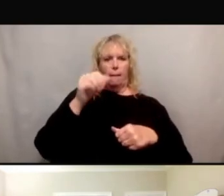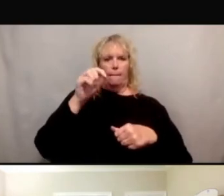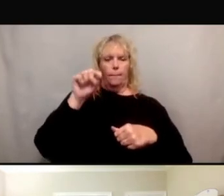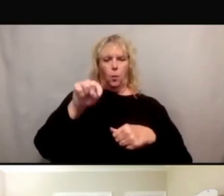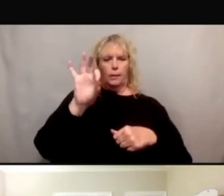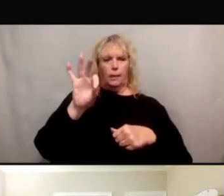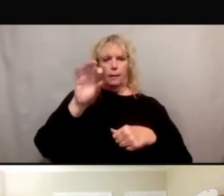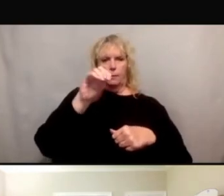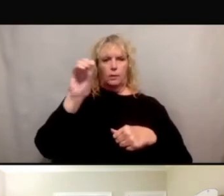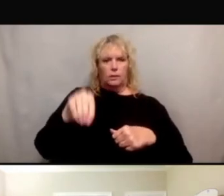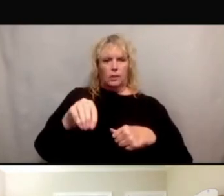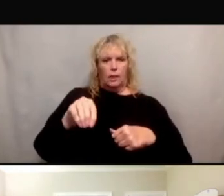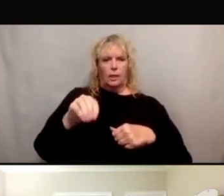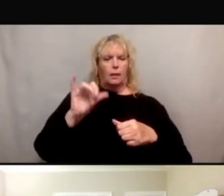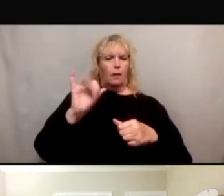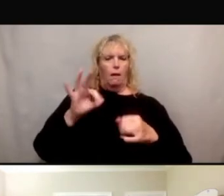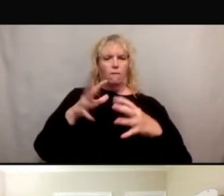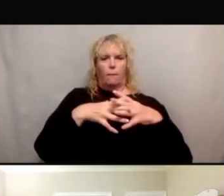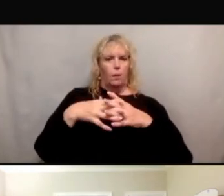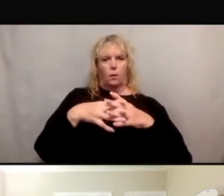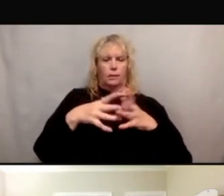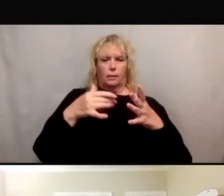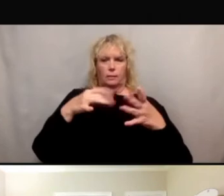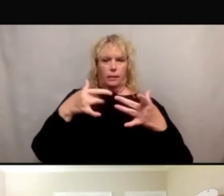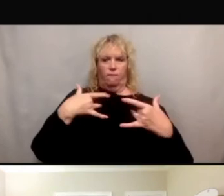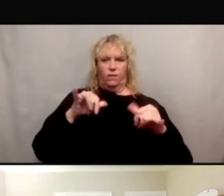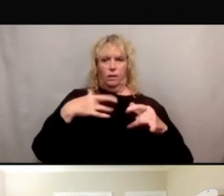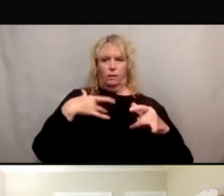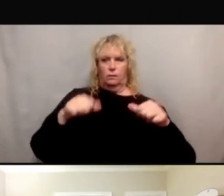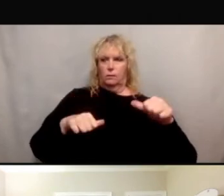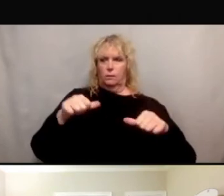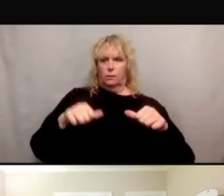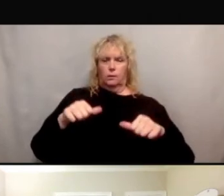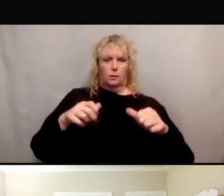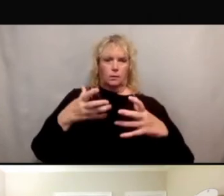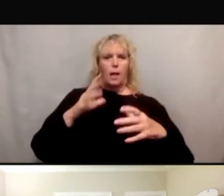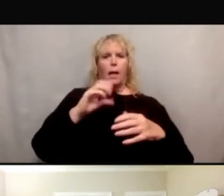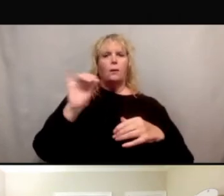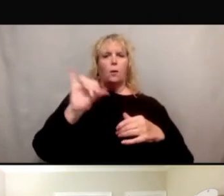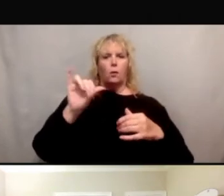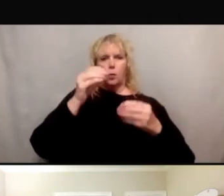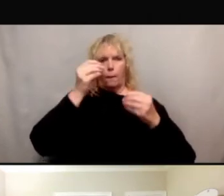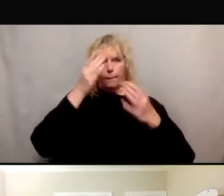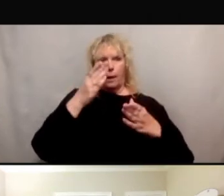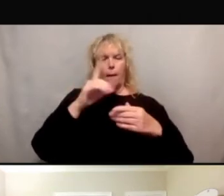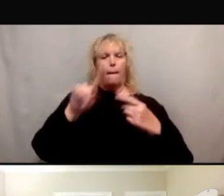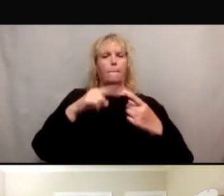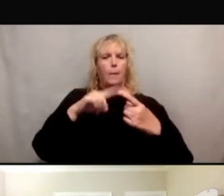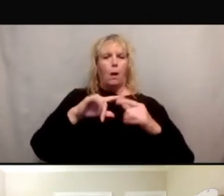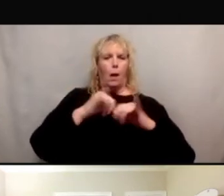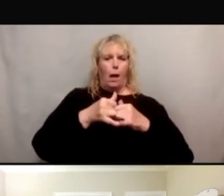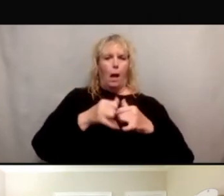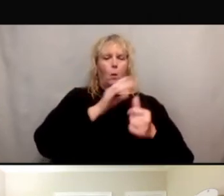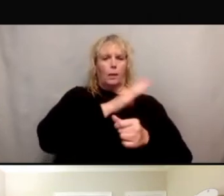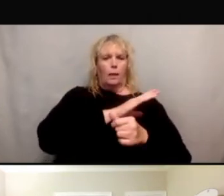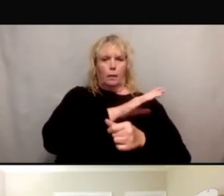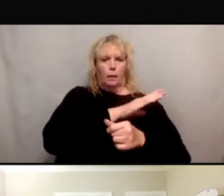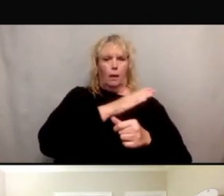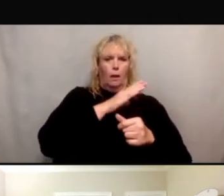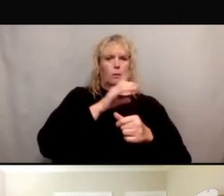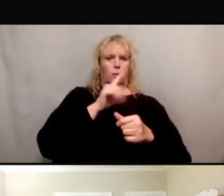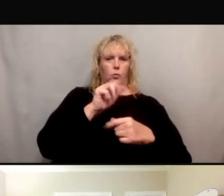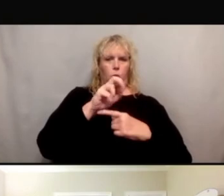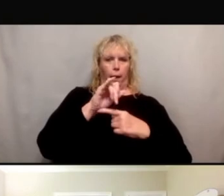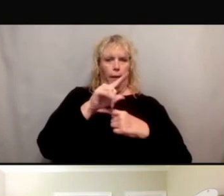who are still uninsured. So health care is one. Also information about clinical trials. You know, there are certain